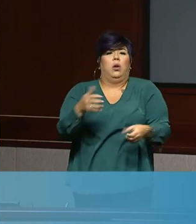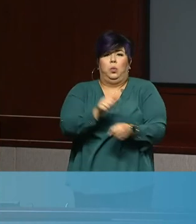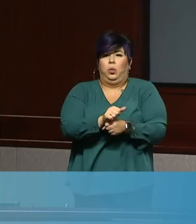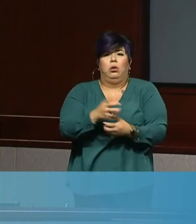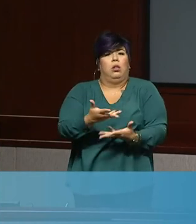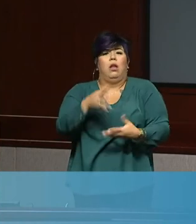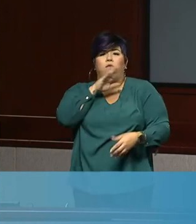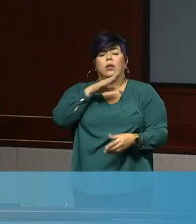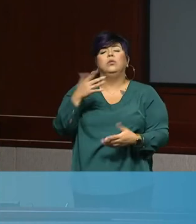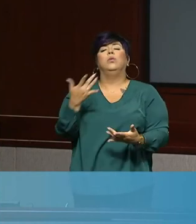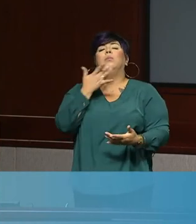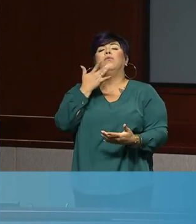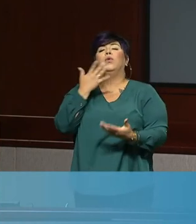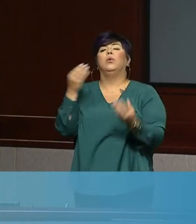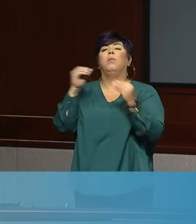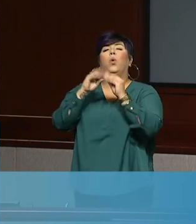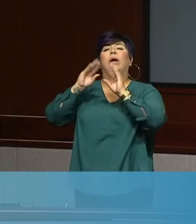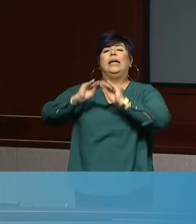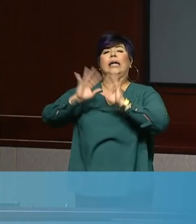uh,